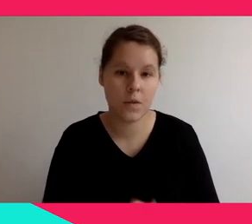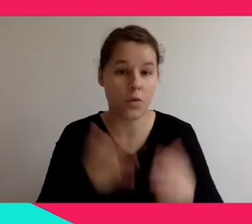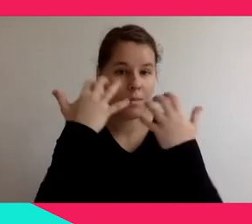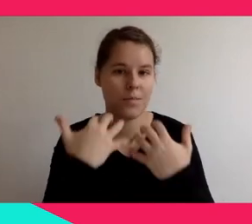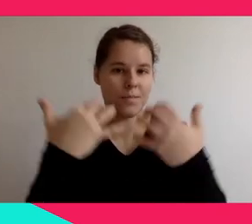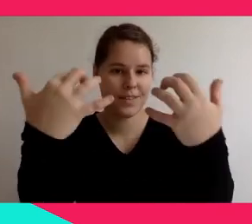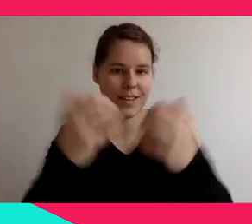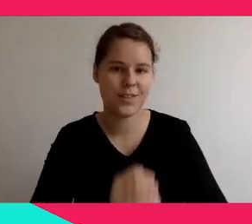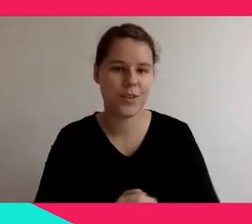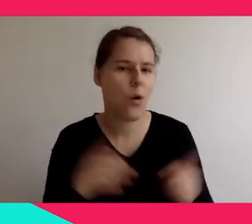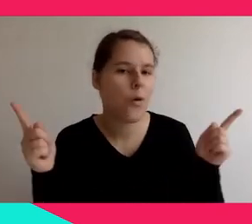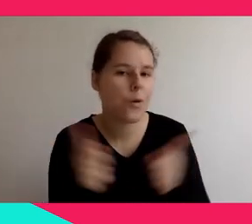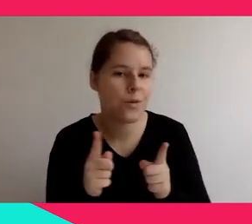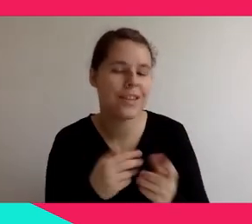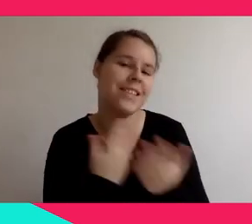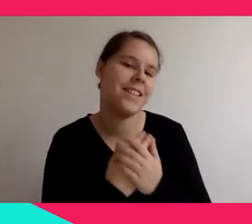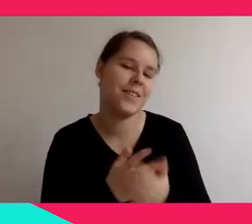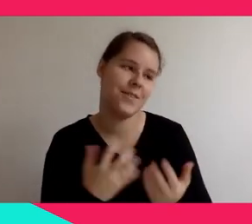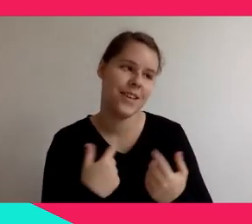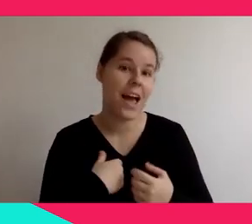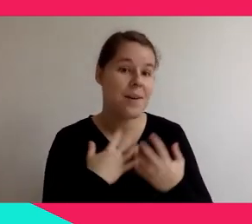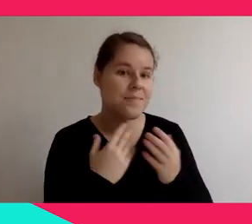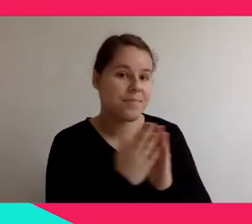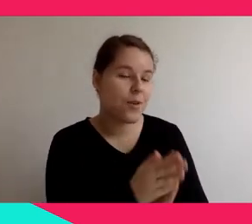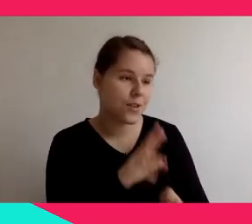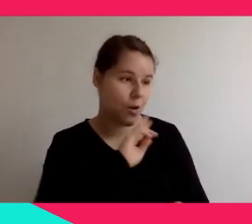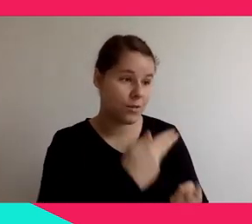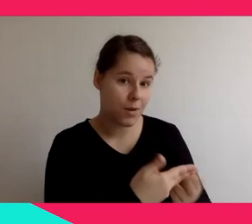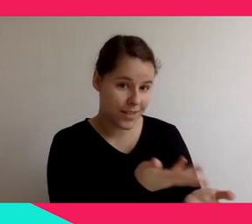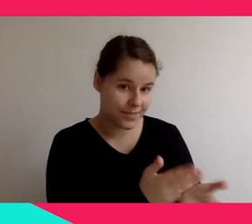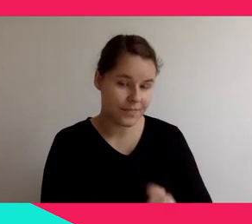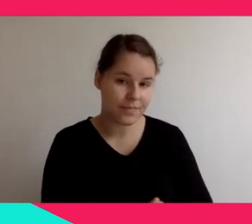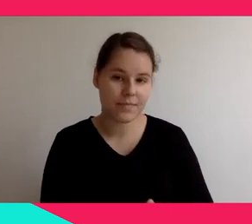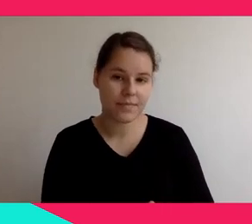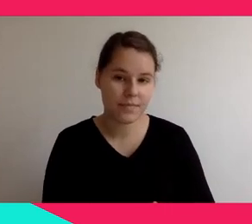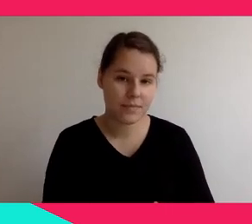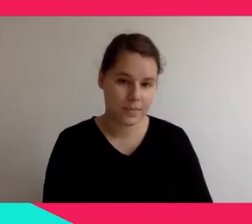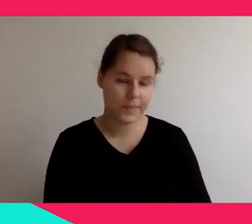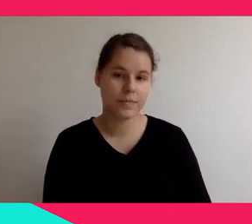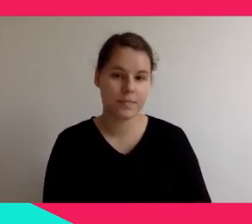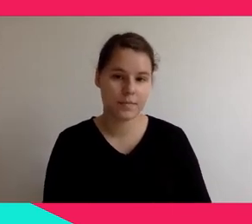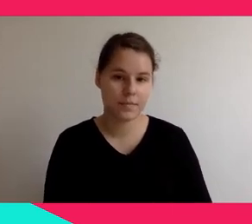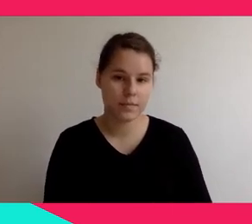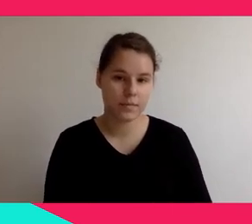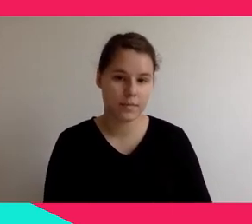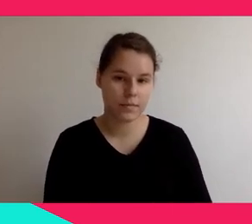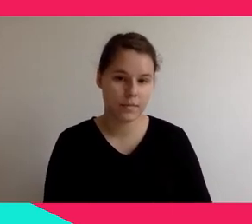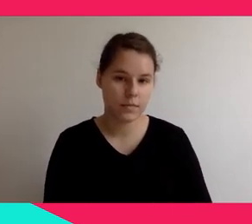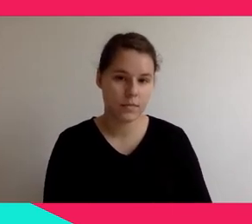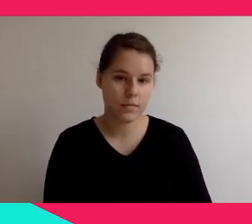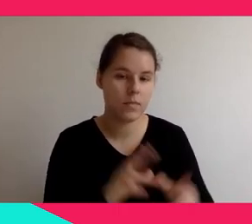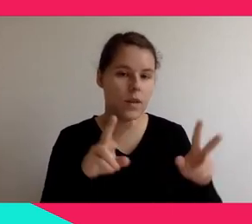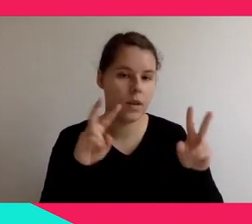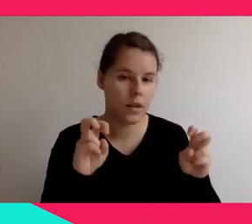like also answer it very briefly. Is the expedition to the pyramid to the pyramid available online?